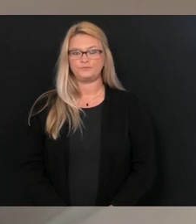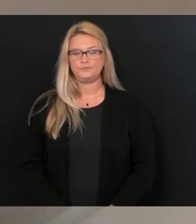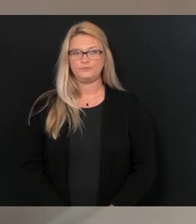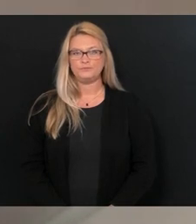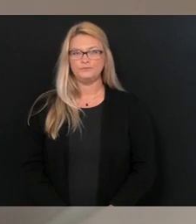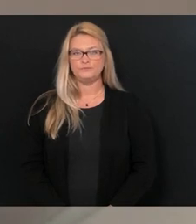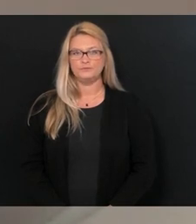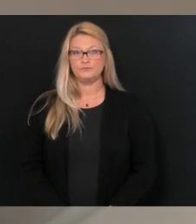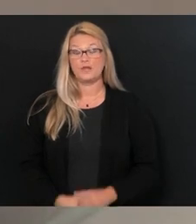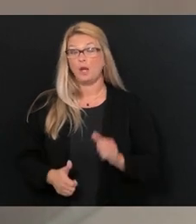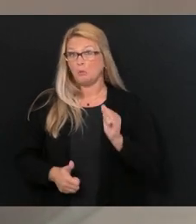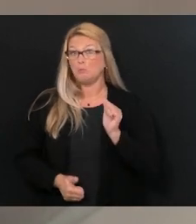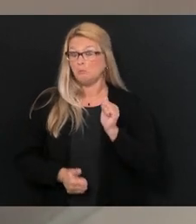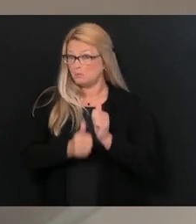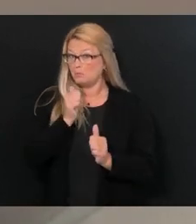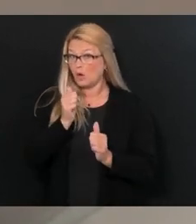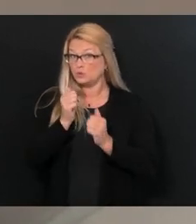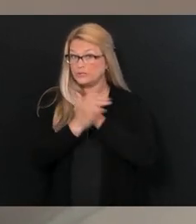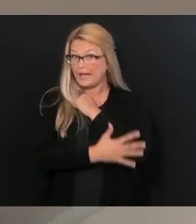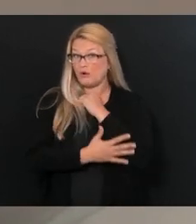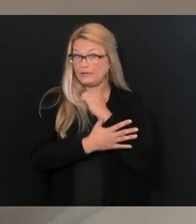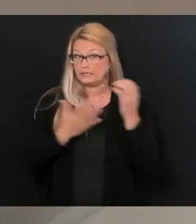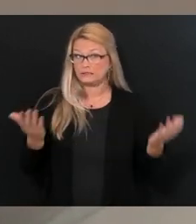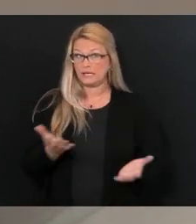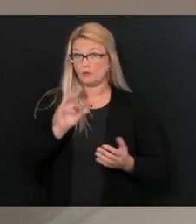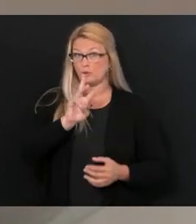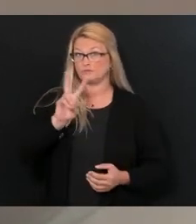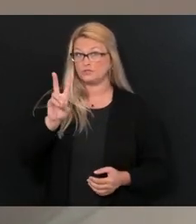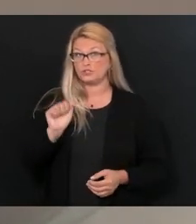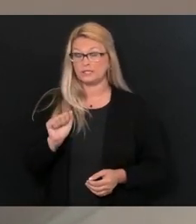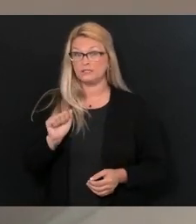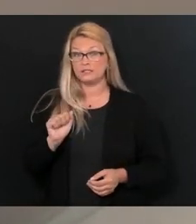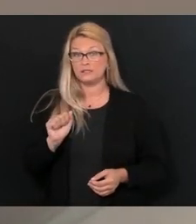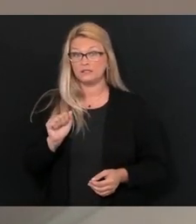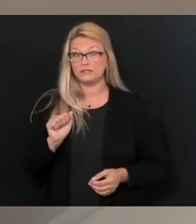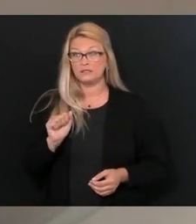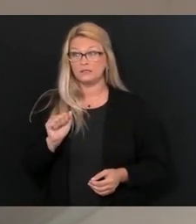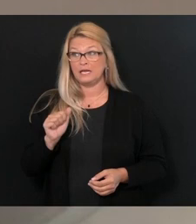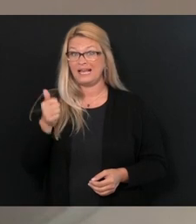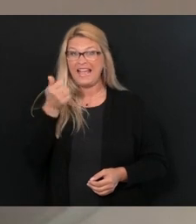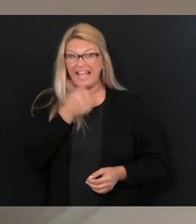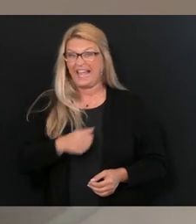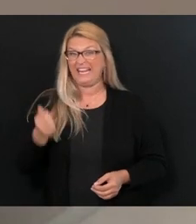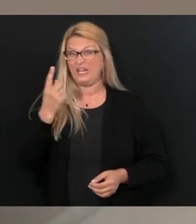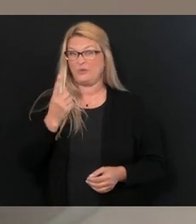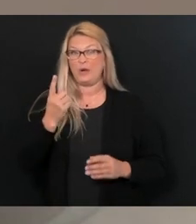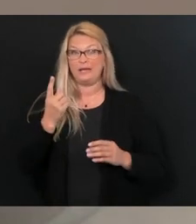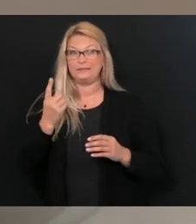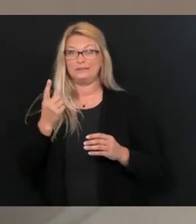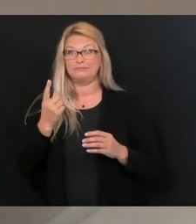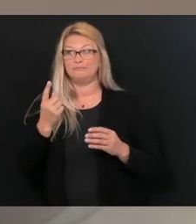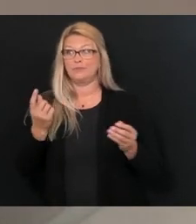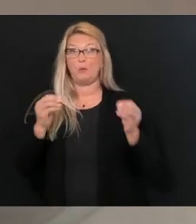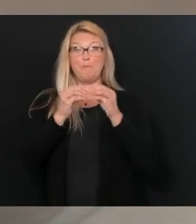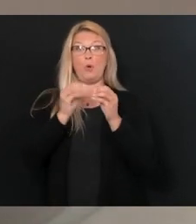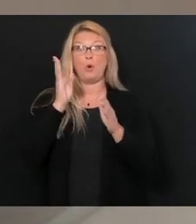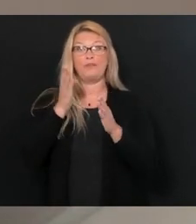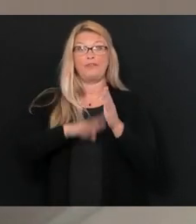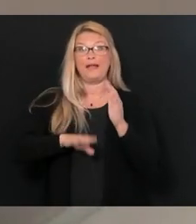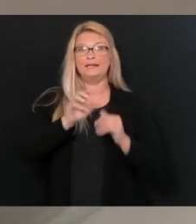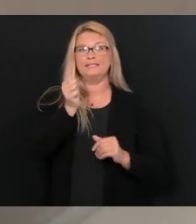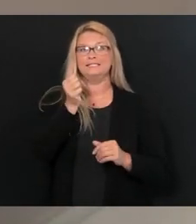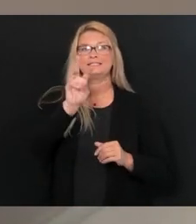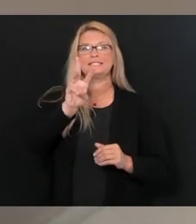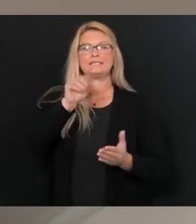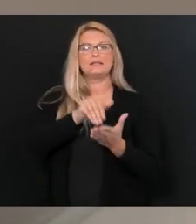And for most counties in West Virginia, and for any county greater than 16,000 people, we used the